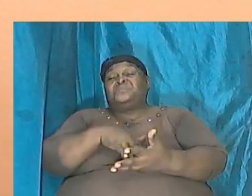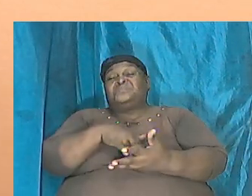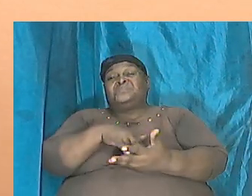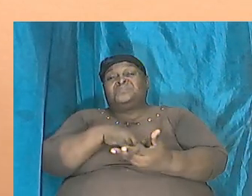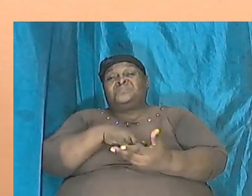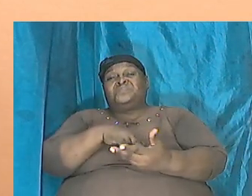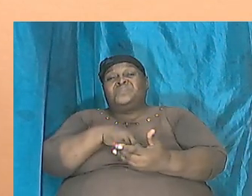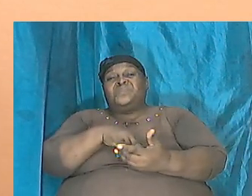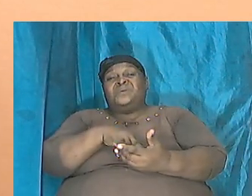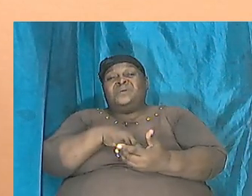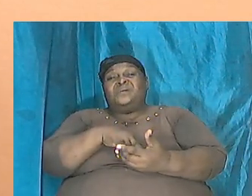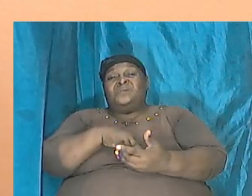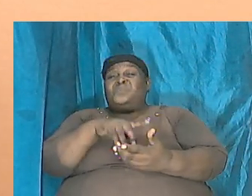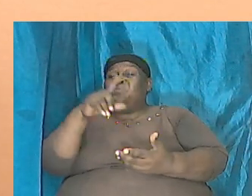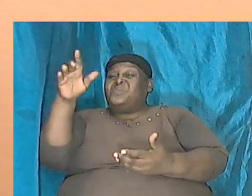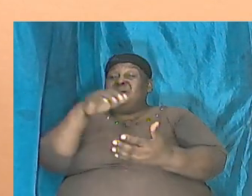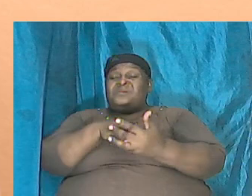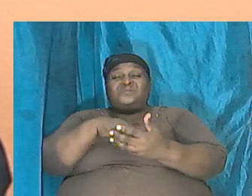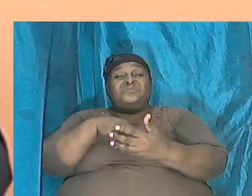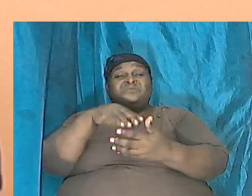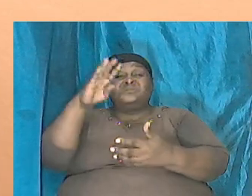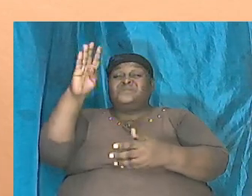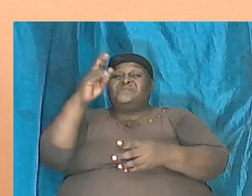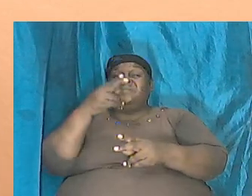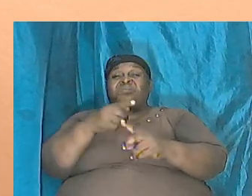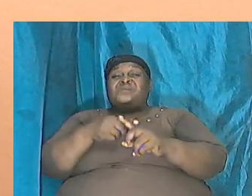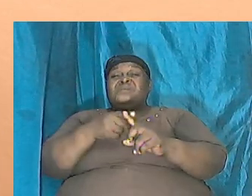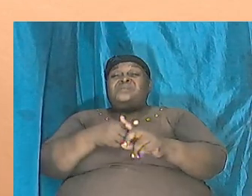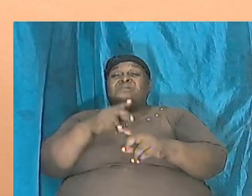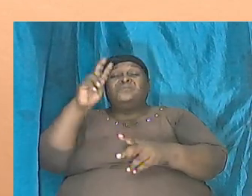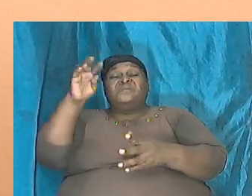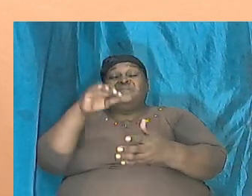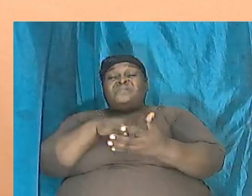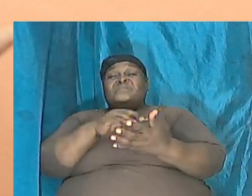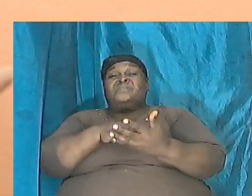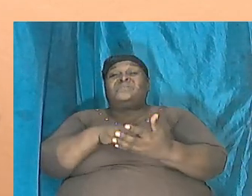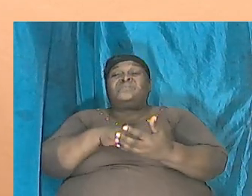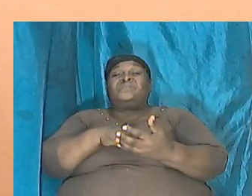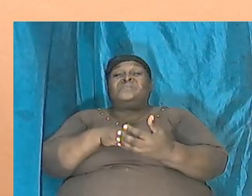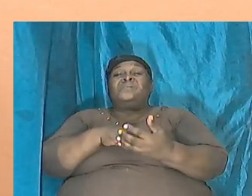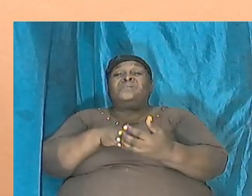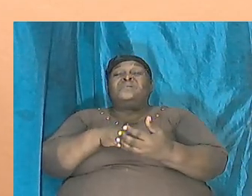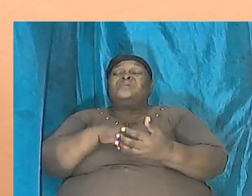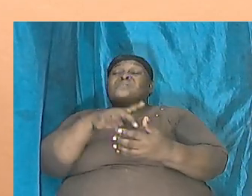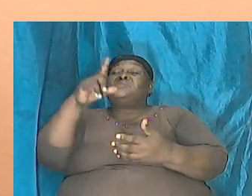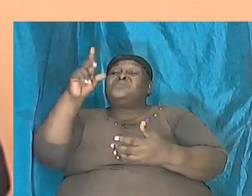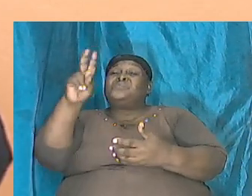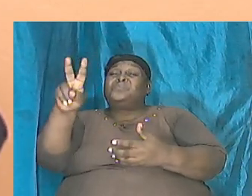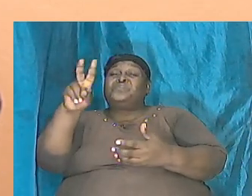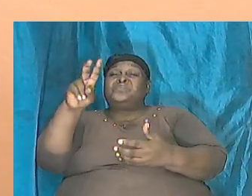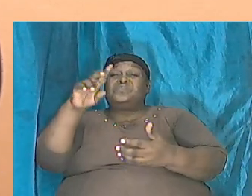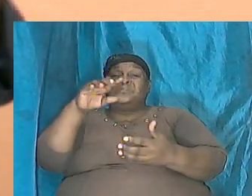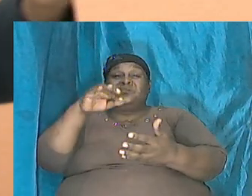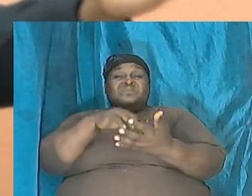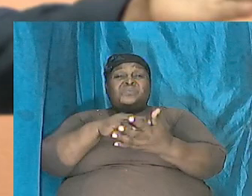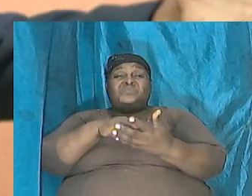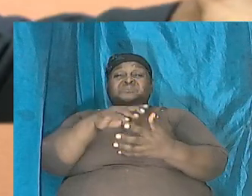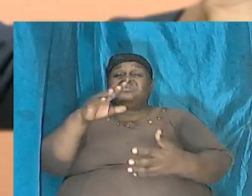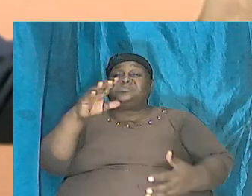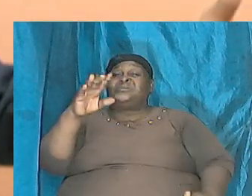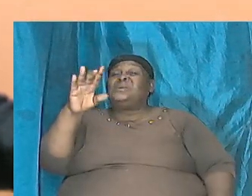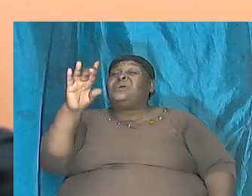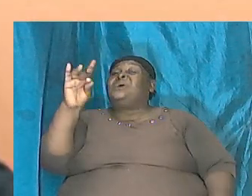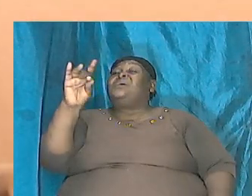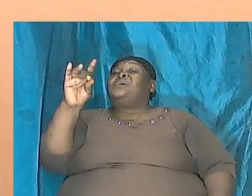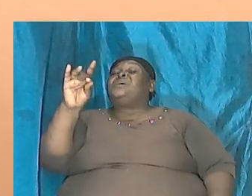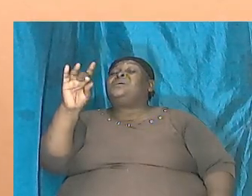and if it says one thousand four hundred kinds and it's two of every kind that is two thousand eight hundred the size of